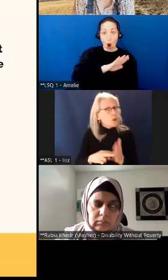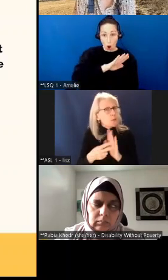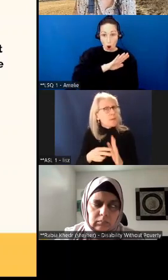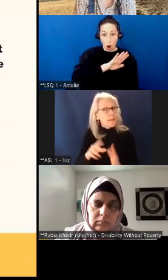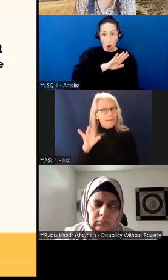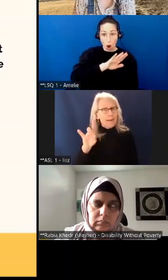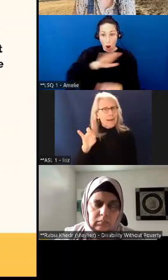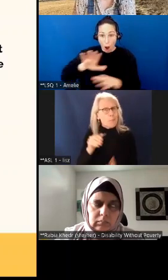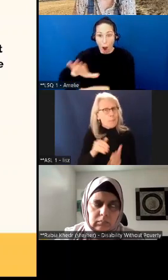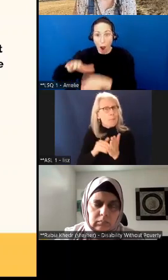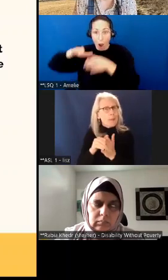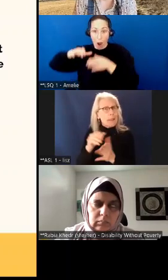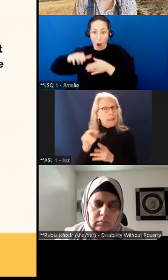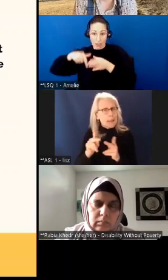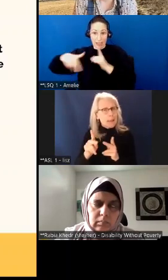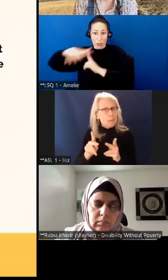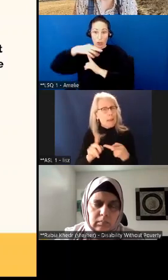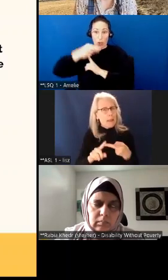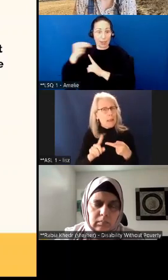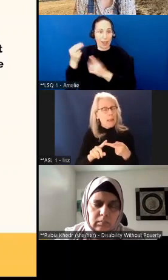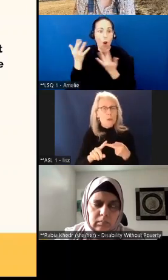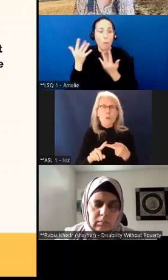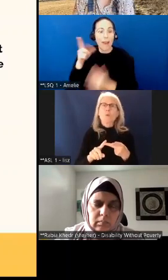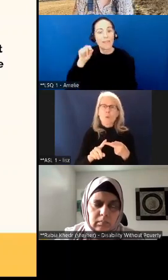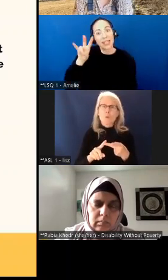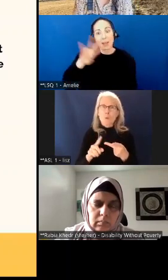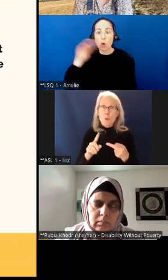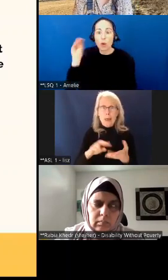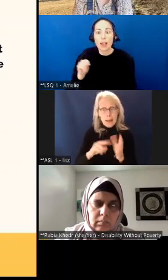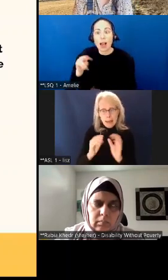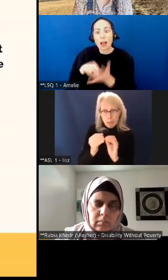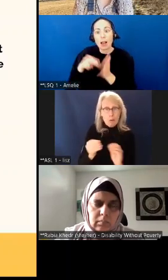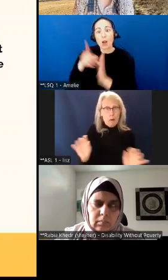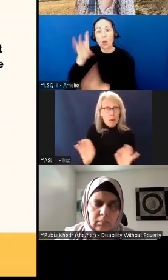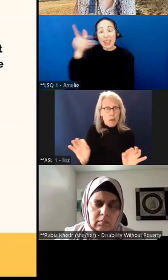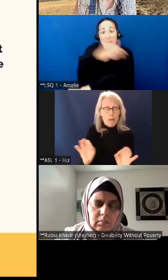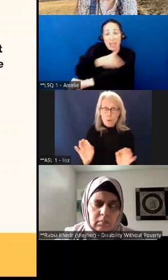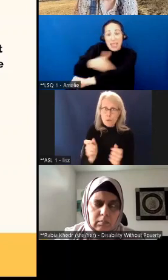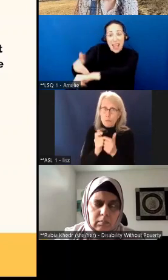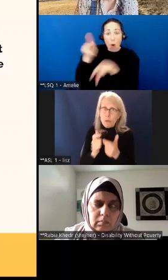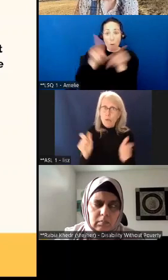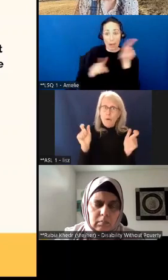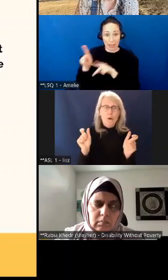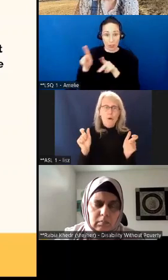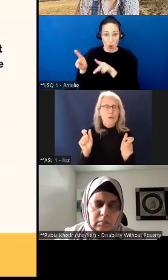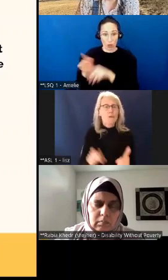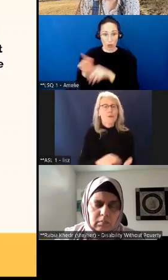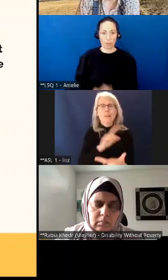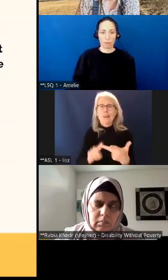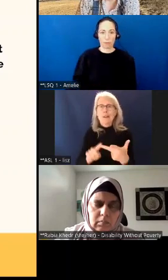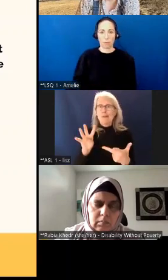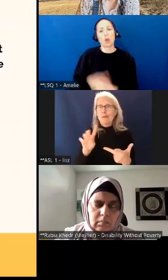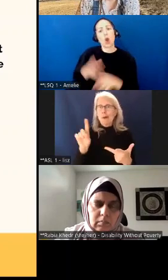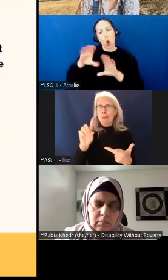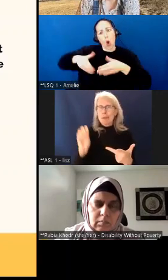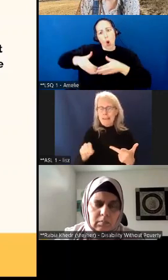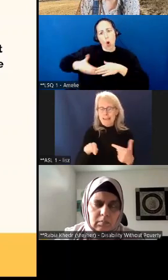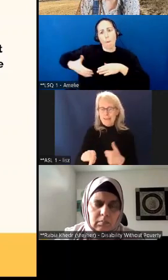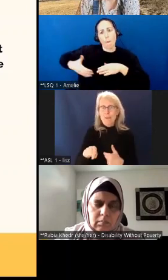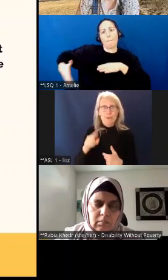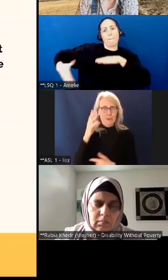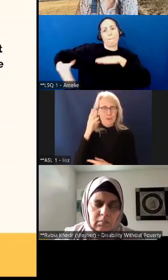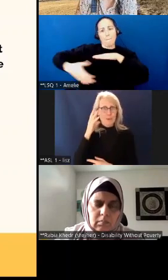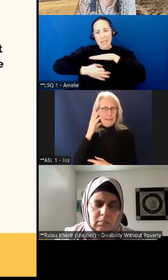people. We are a large minority. And 41% of the people who live in poverty are disabled.